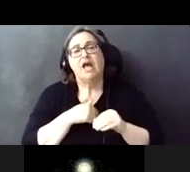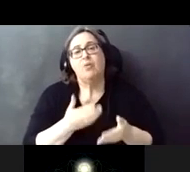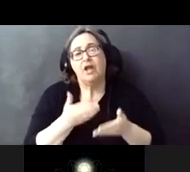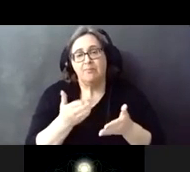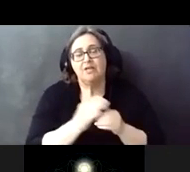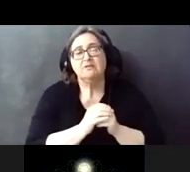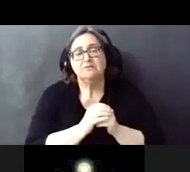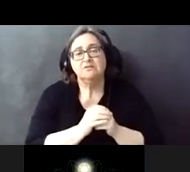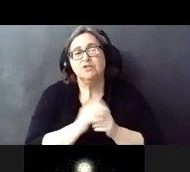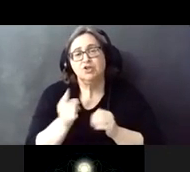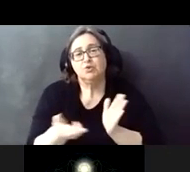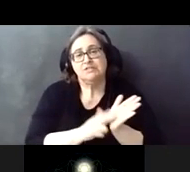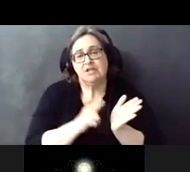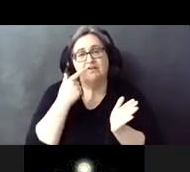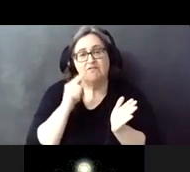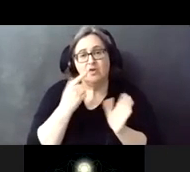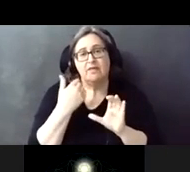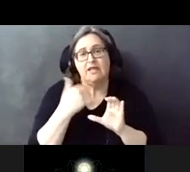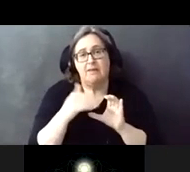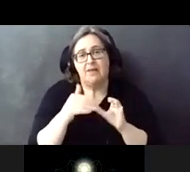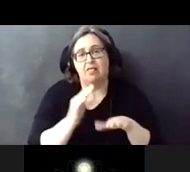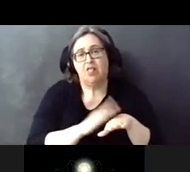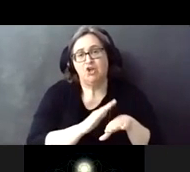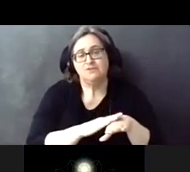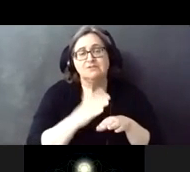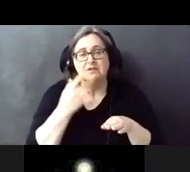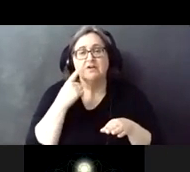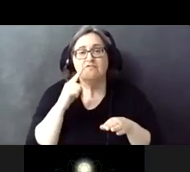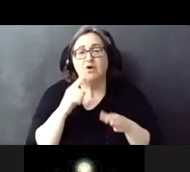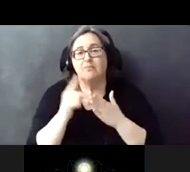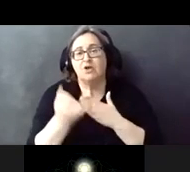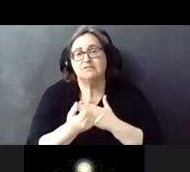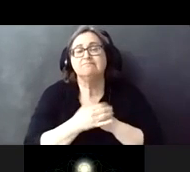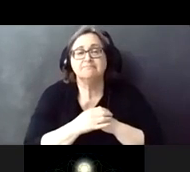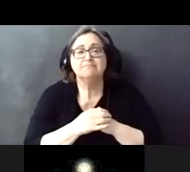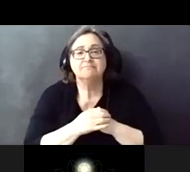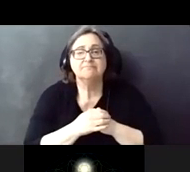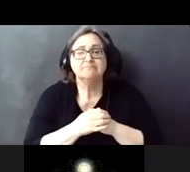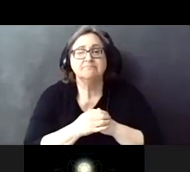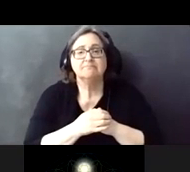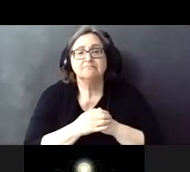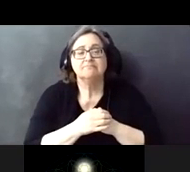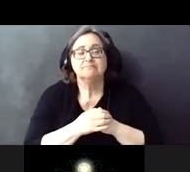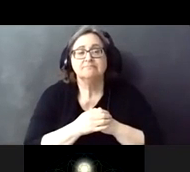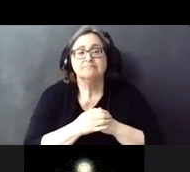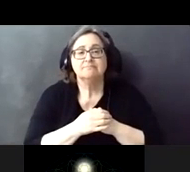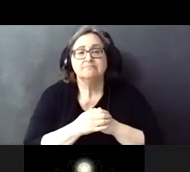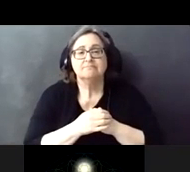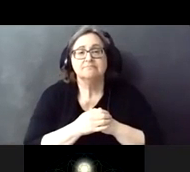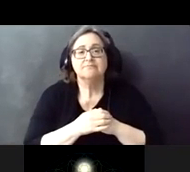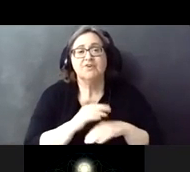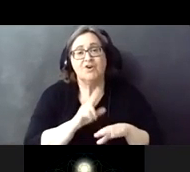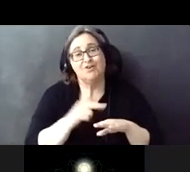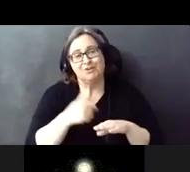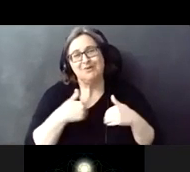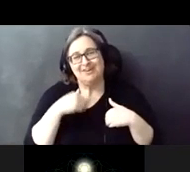that you uh sign up for the alerts for this pro this uh project to get those um alerts um of course we